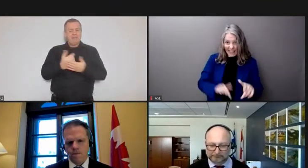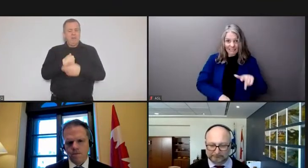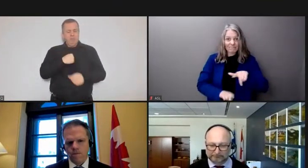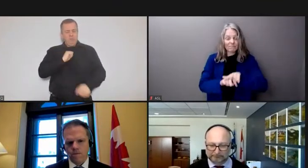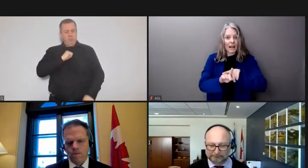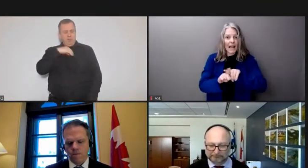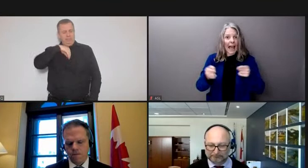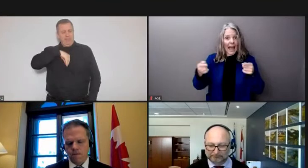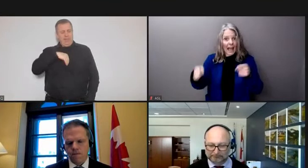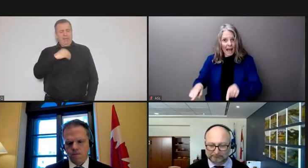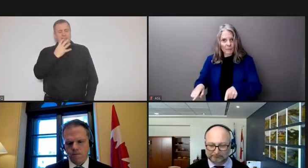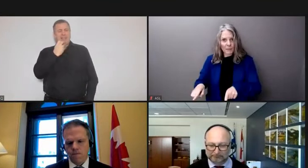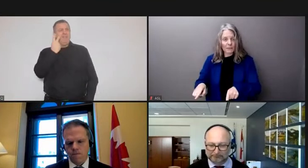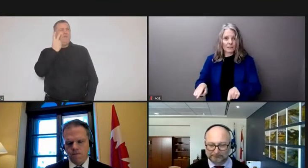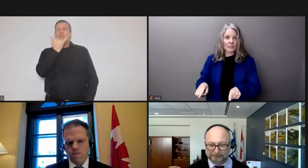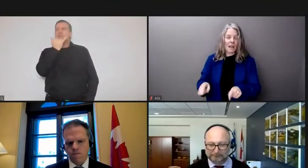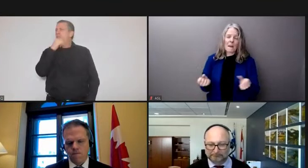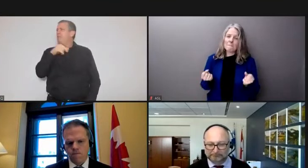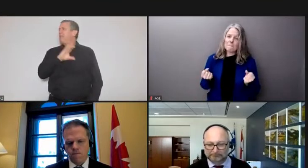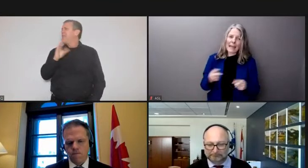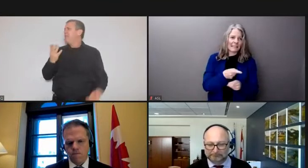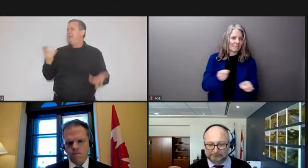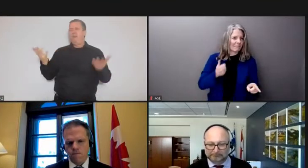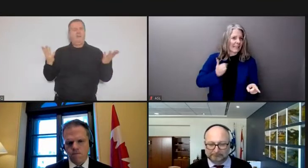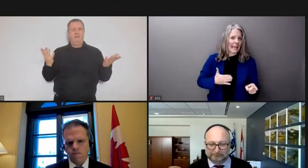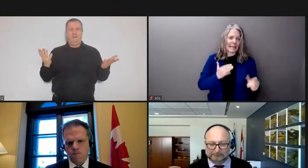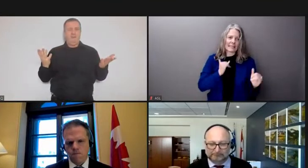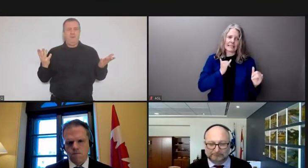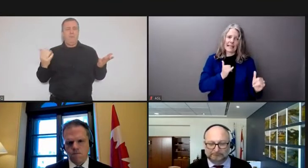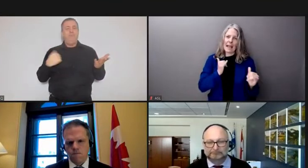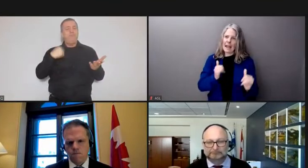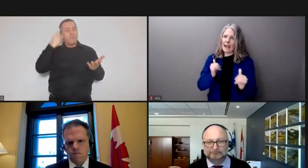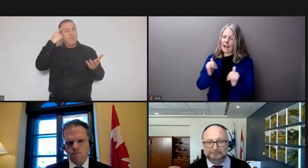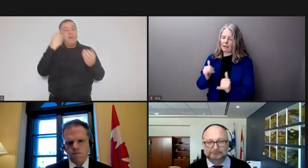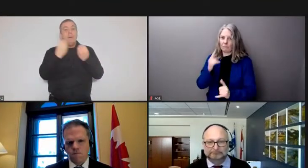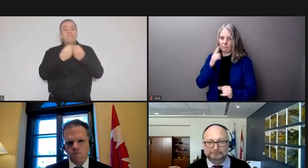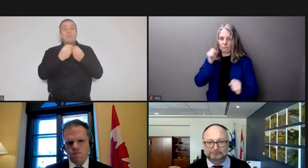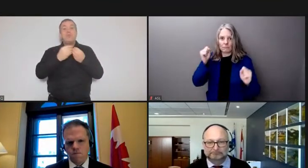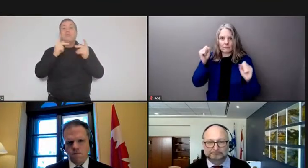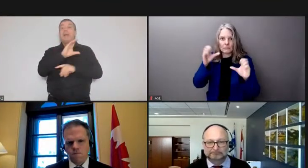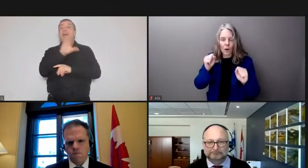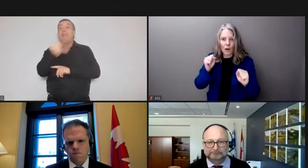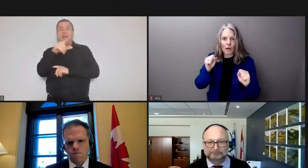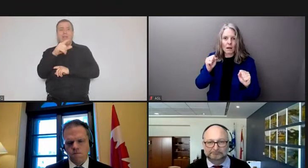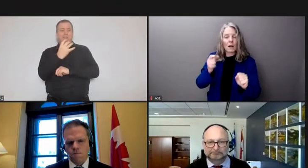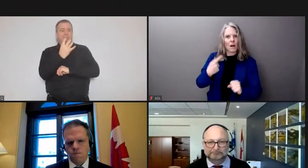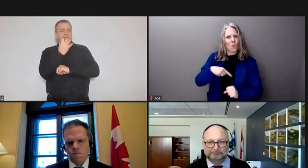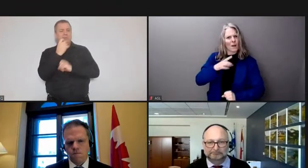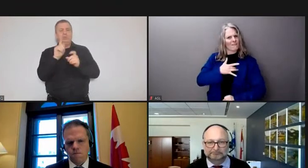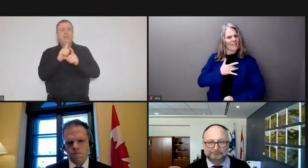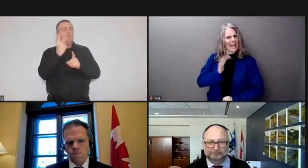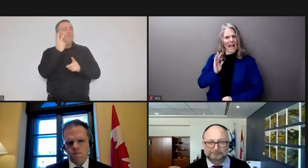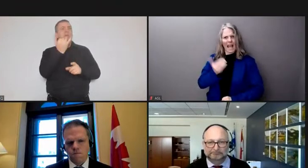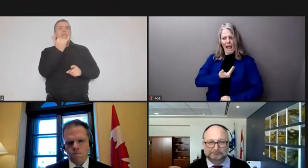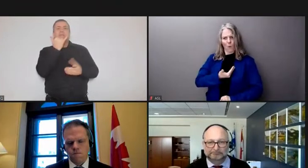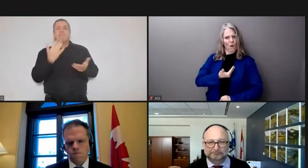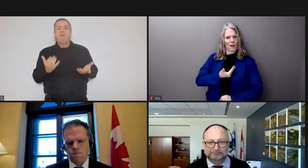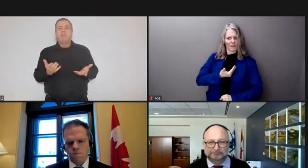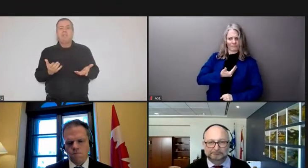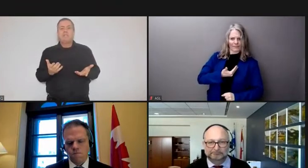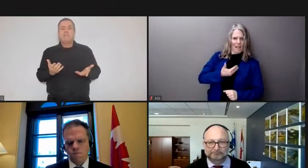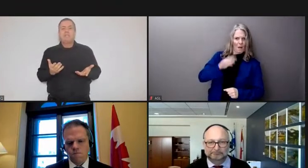for a lot of Canadians I think we see our body politic really being violated